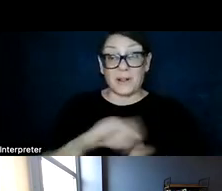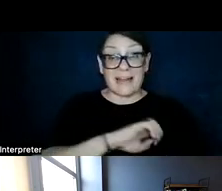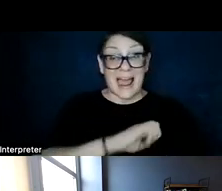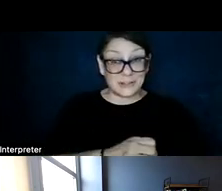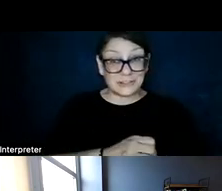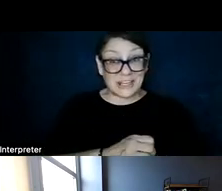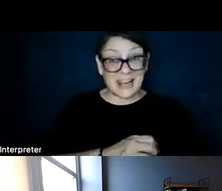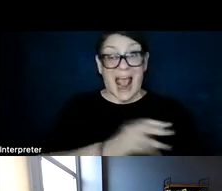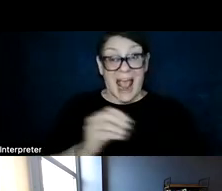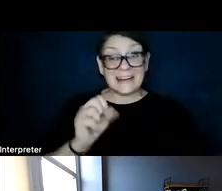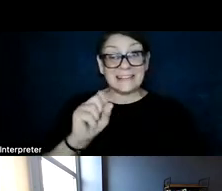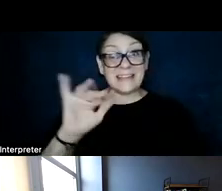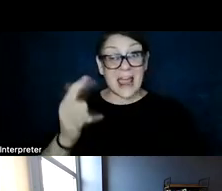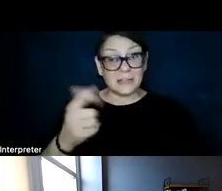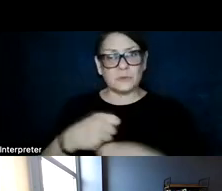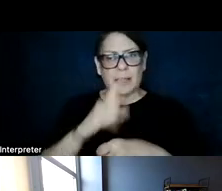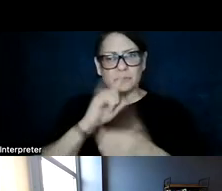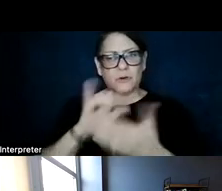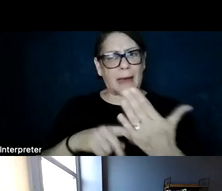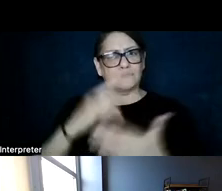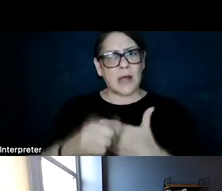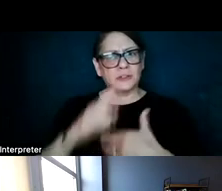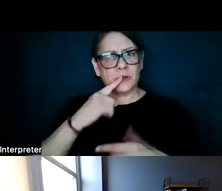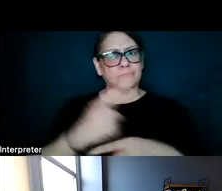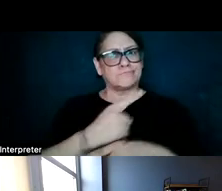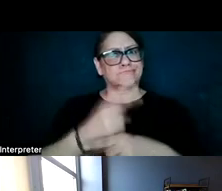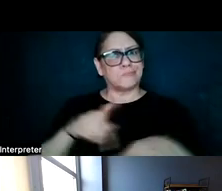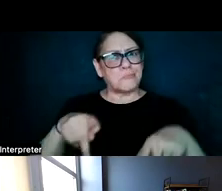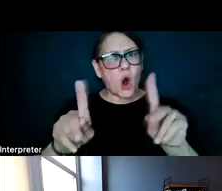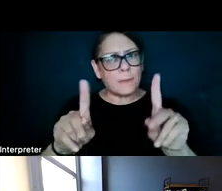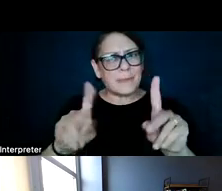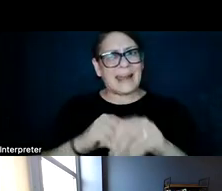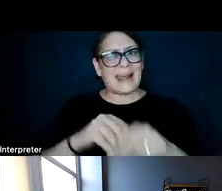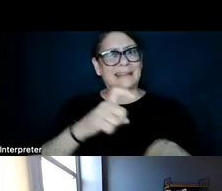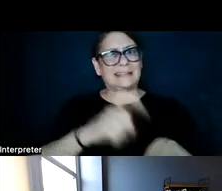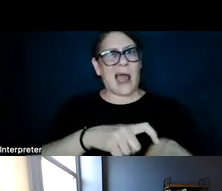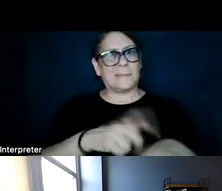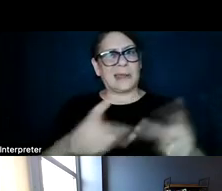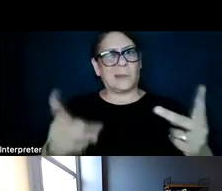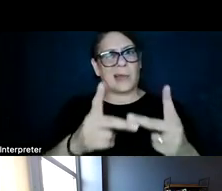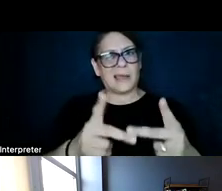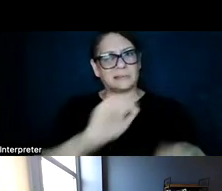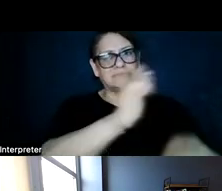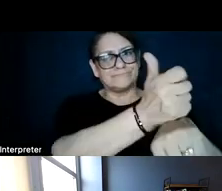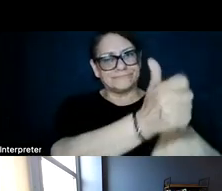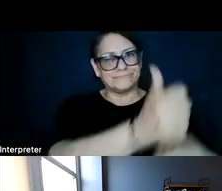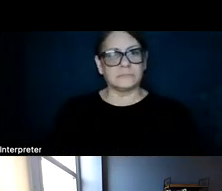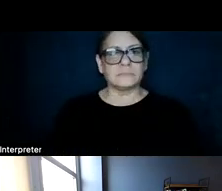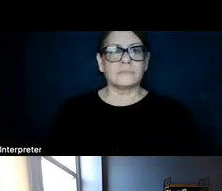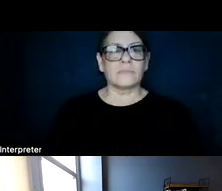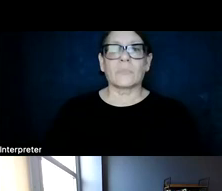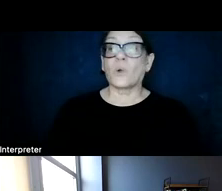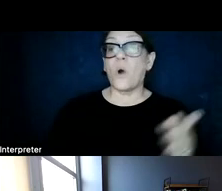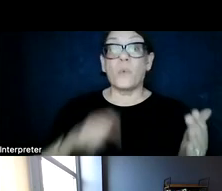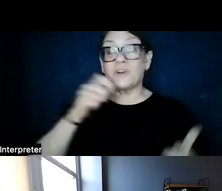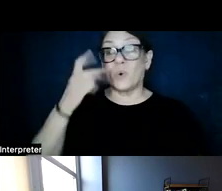ensure that projects are adequately permitted in a timely and ecologically sound way. What we aren't